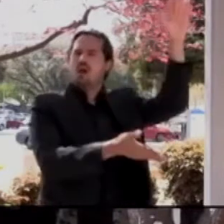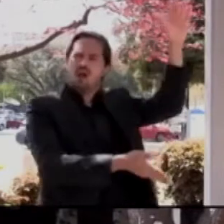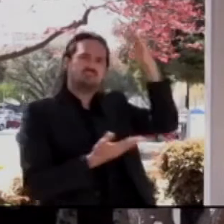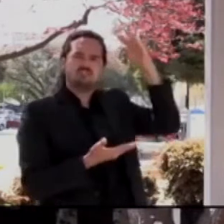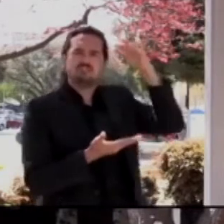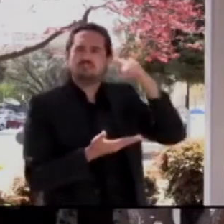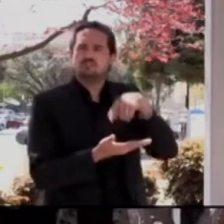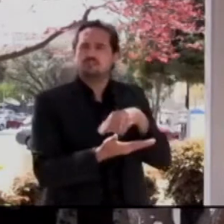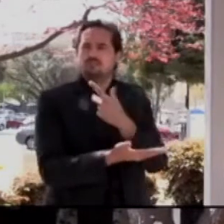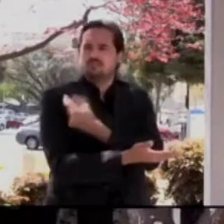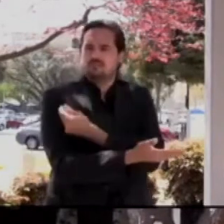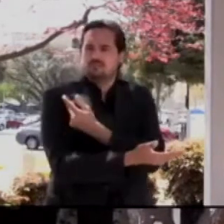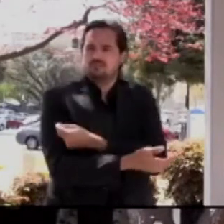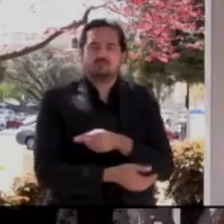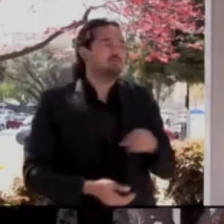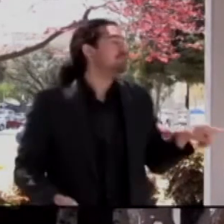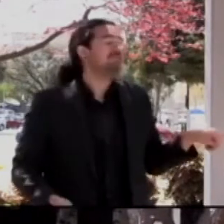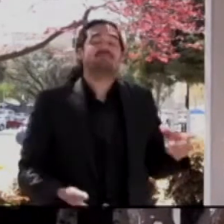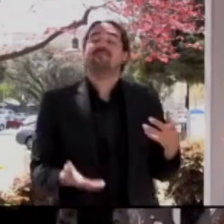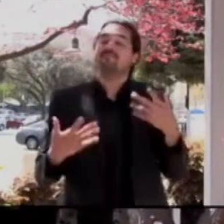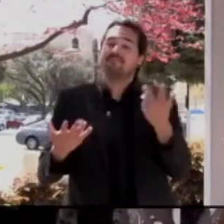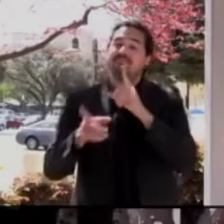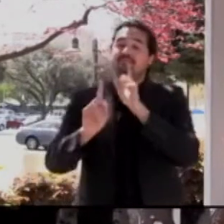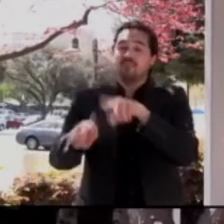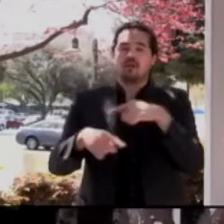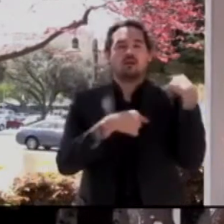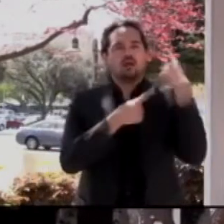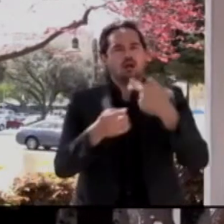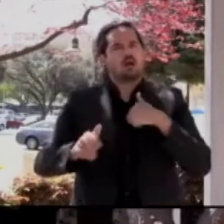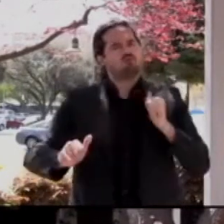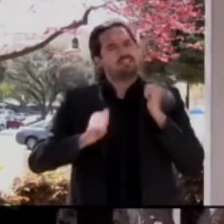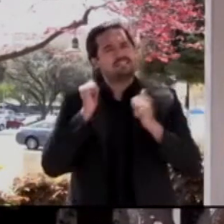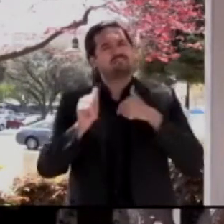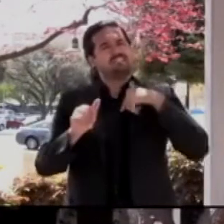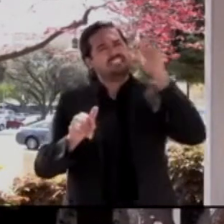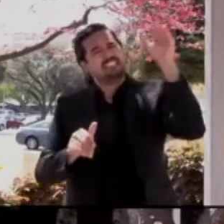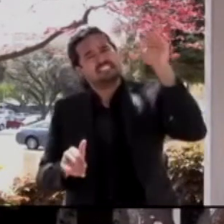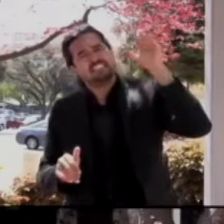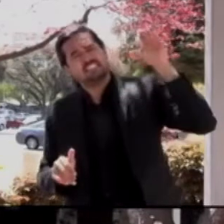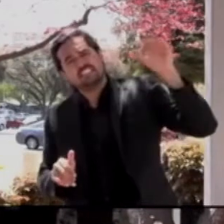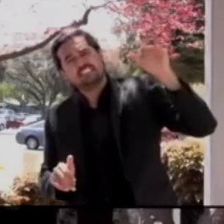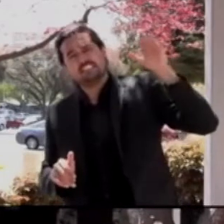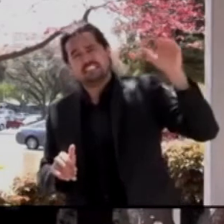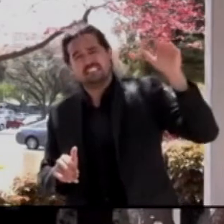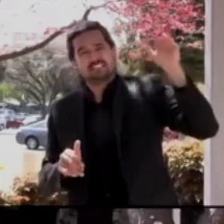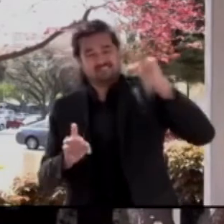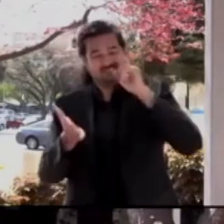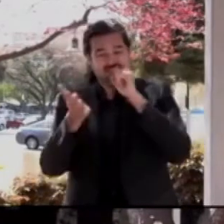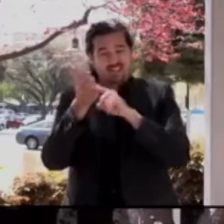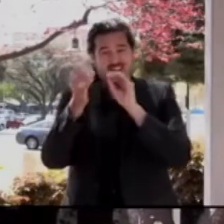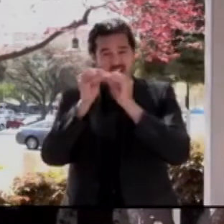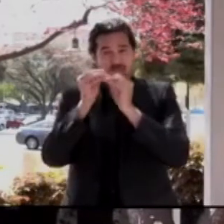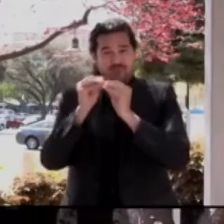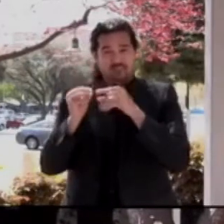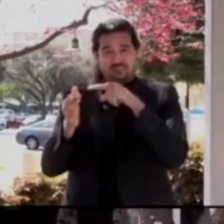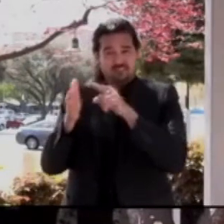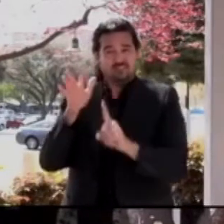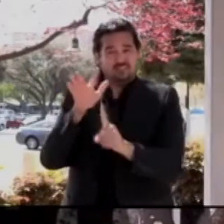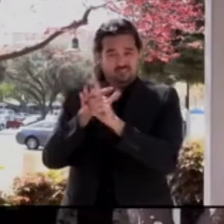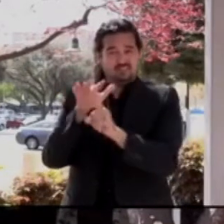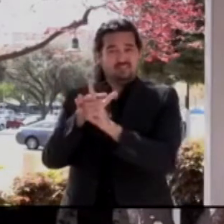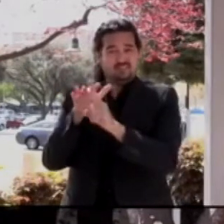seeking the vaccine. I think when you look at the numbers over the last several months, Santa Clara County, in my view, hasn't really gotten